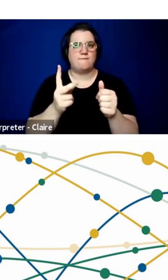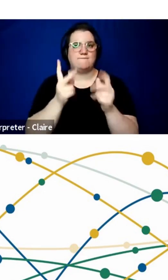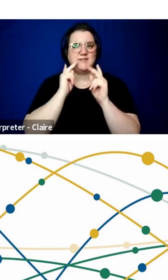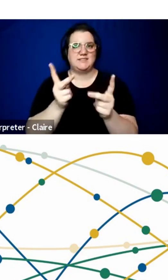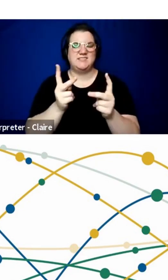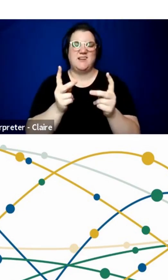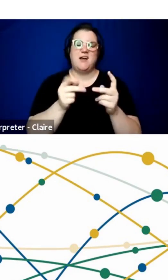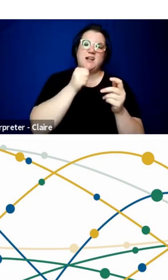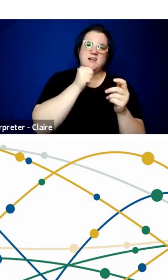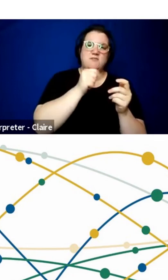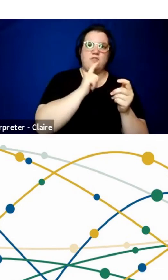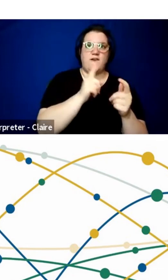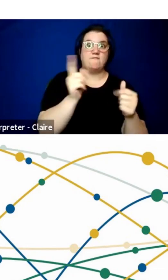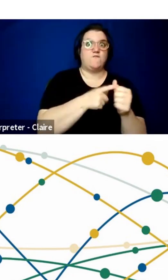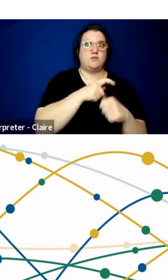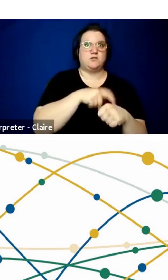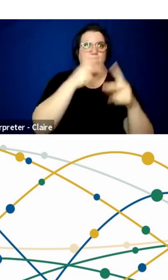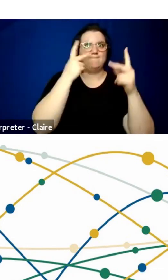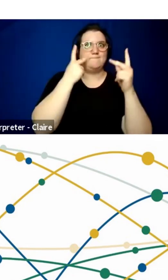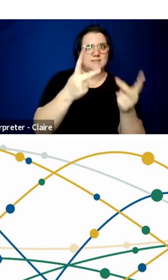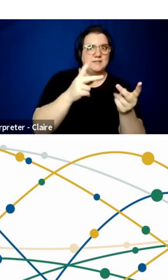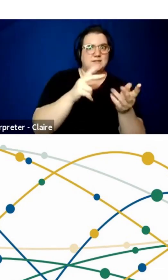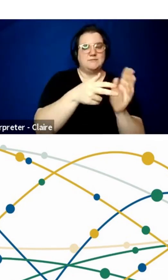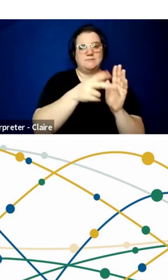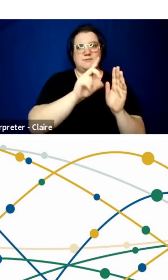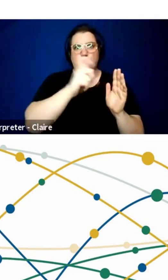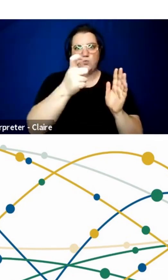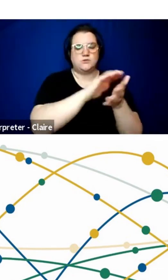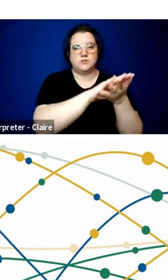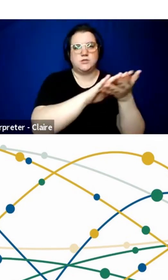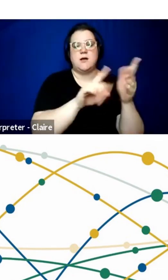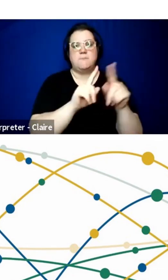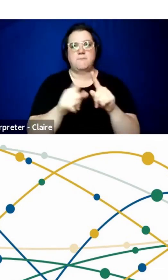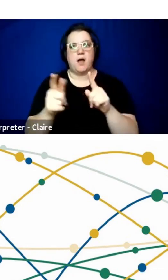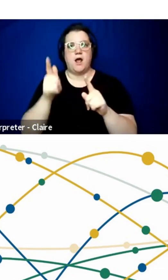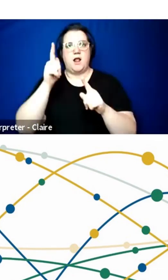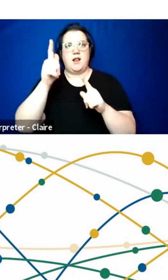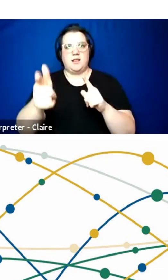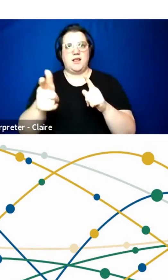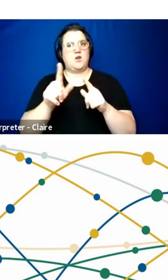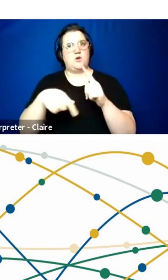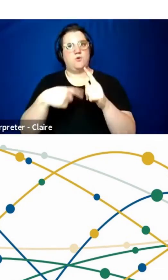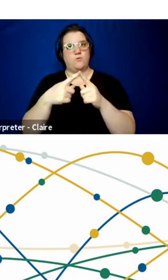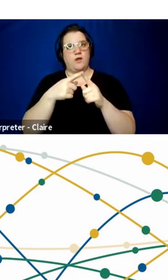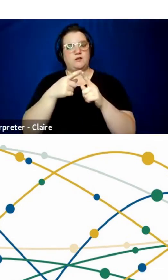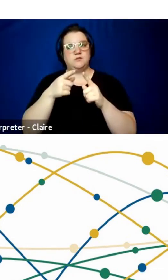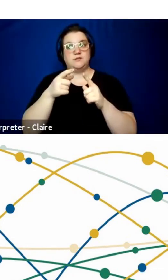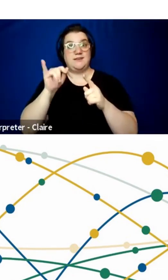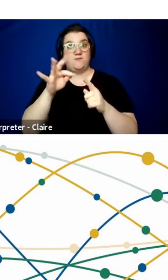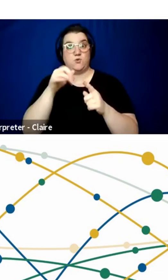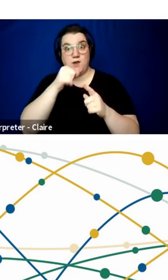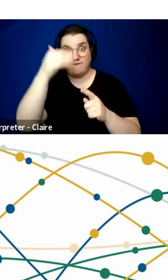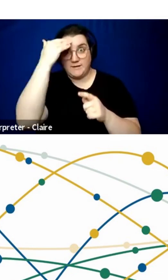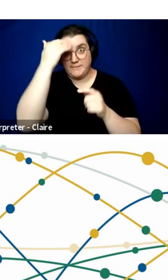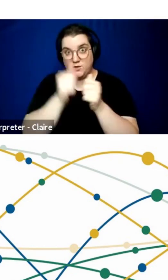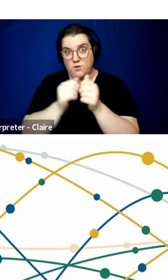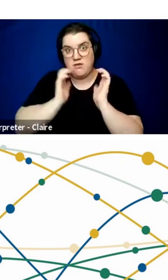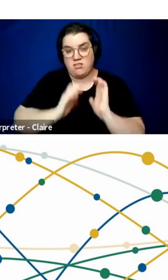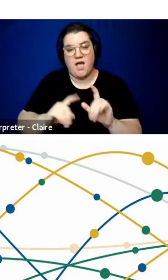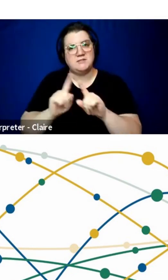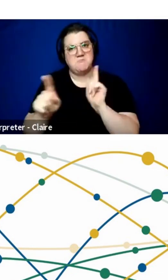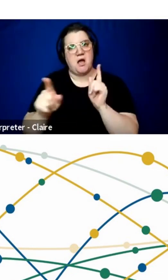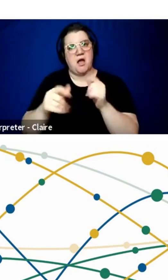And she adds, where you're not familiar with clients, right? so, in any of the research or